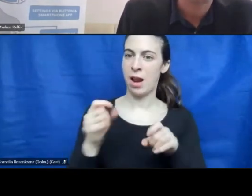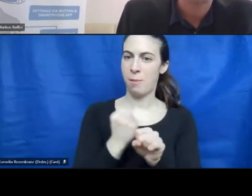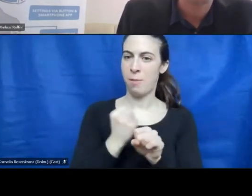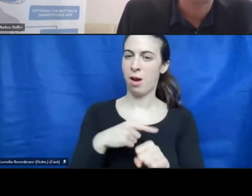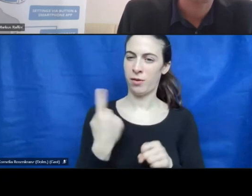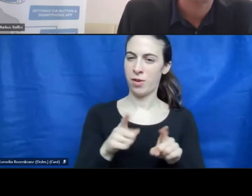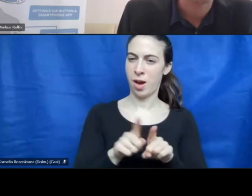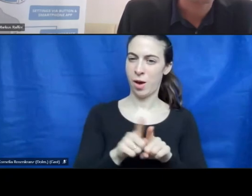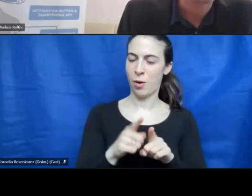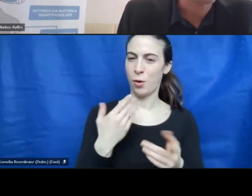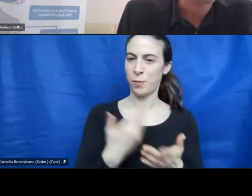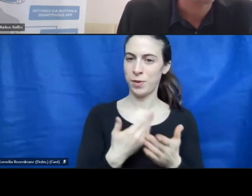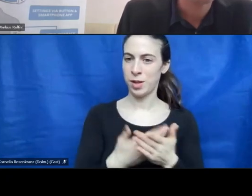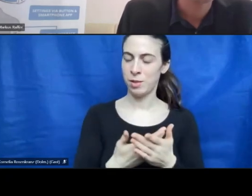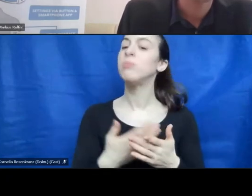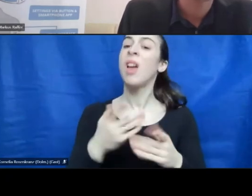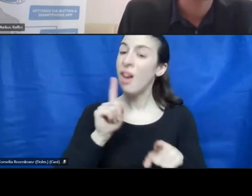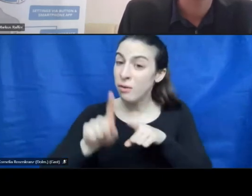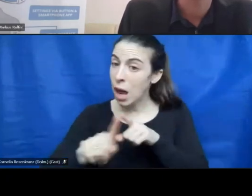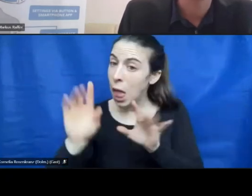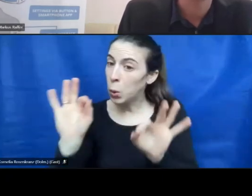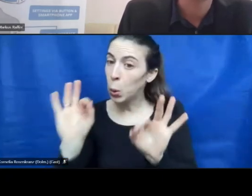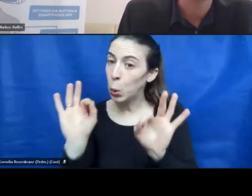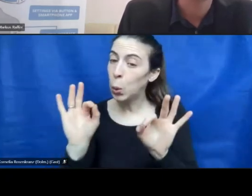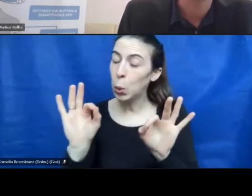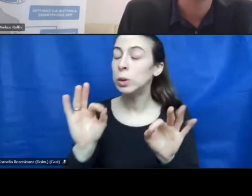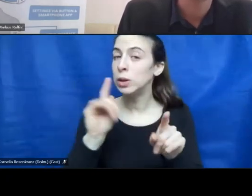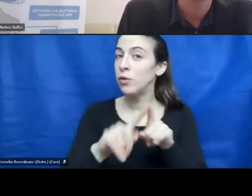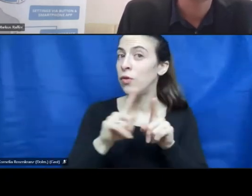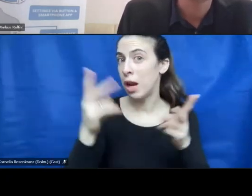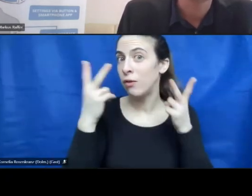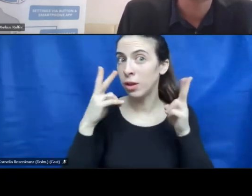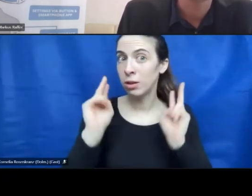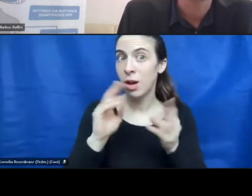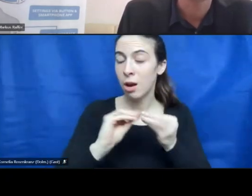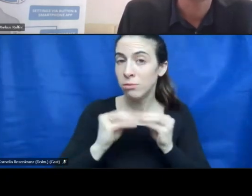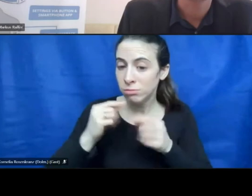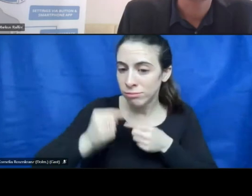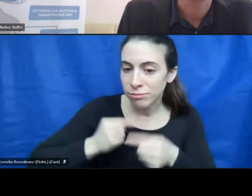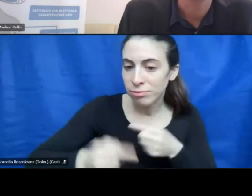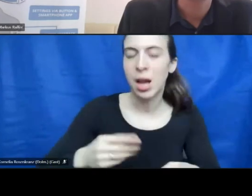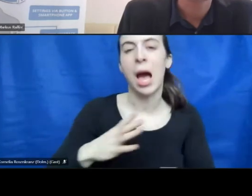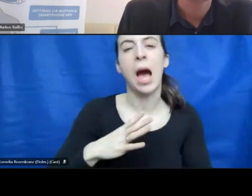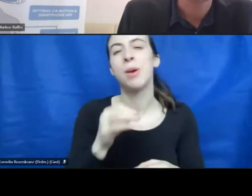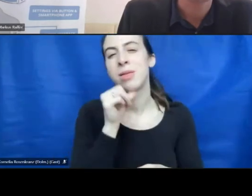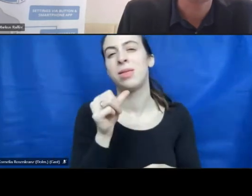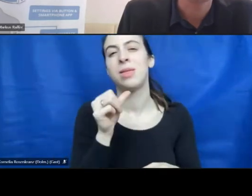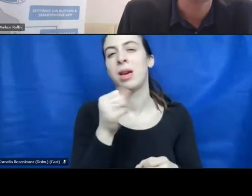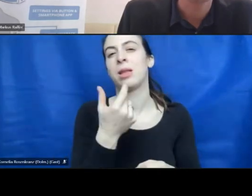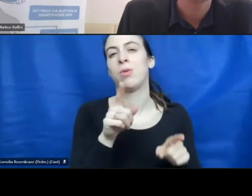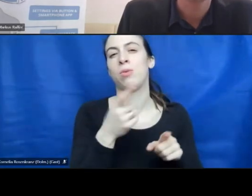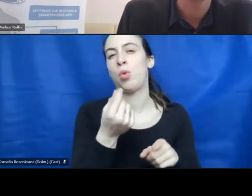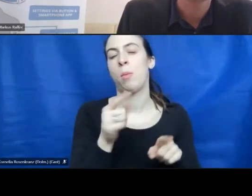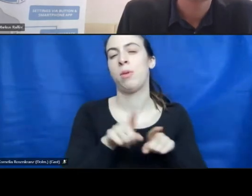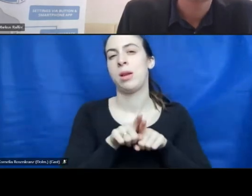new mistakes. Because mistakes are good to develop your business, but never made the same mistakes. And this